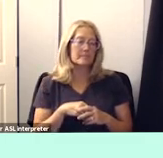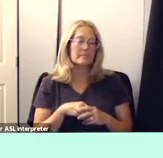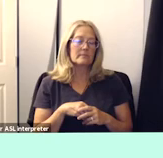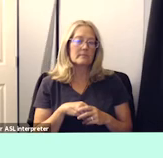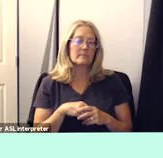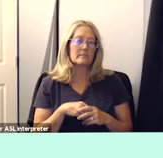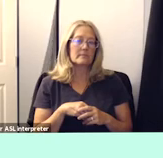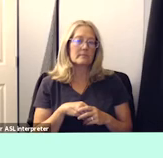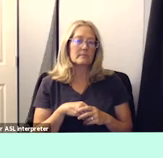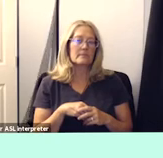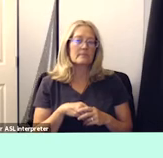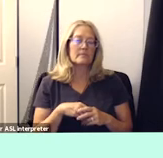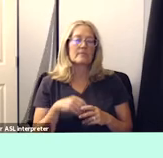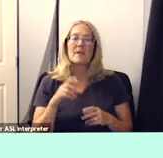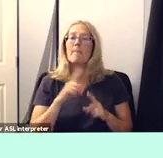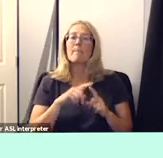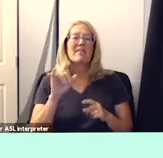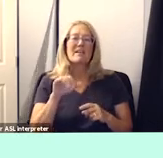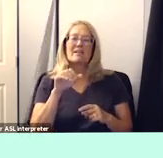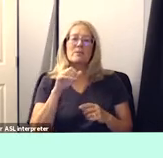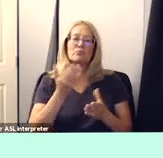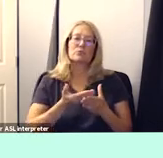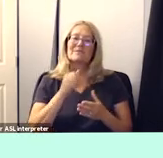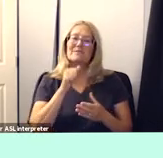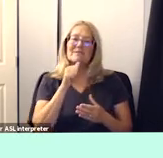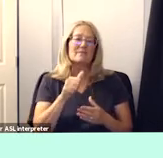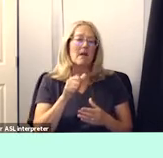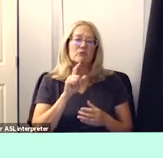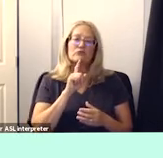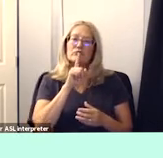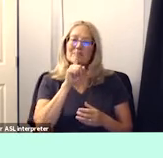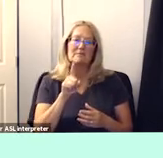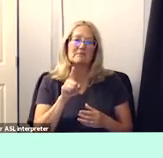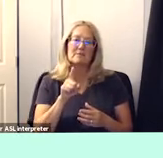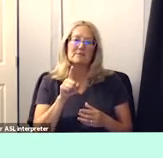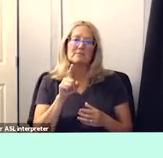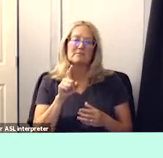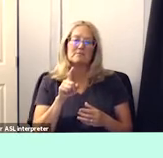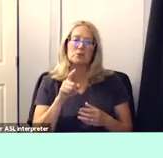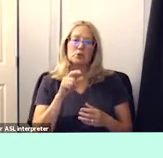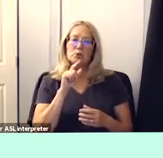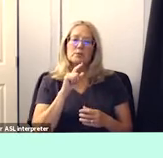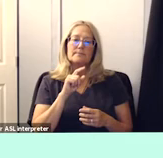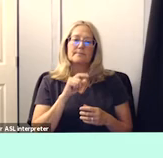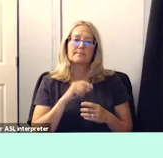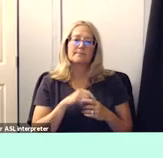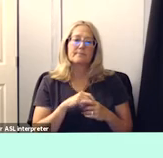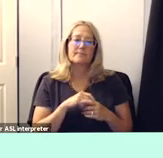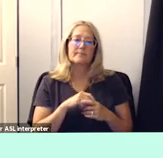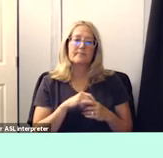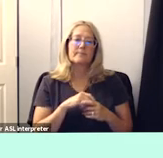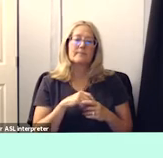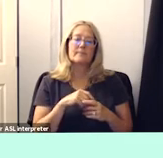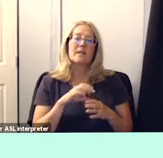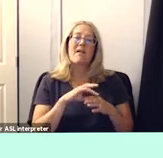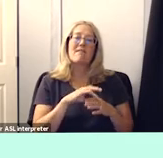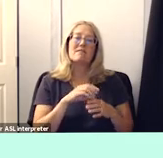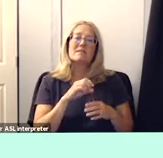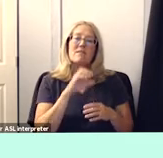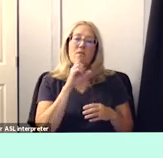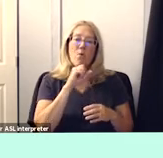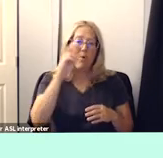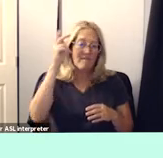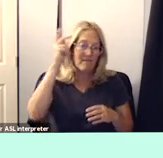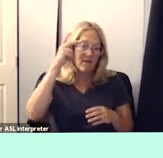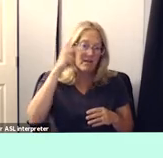simply is not the case um also in this context of the old philosophy and